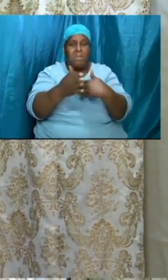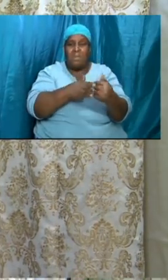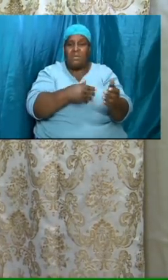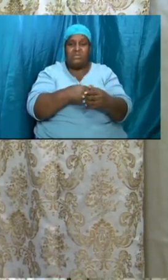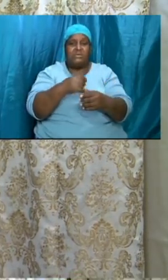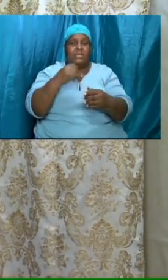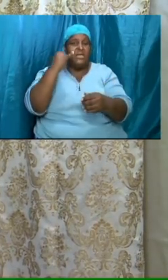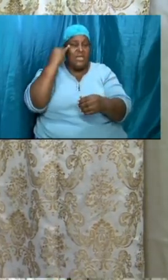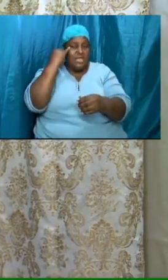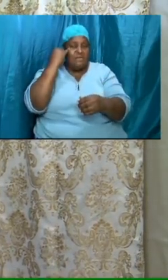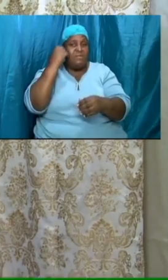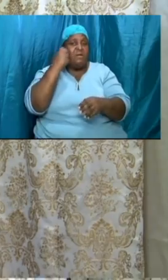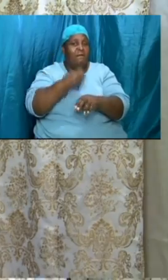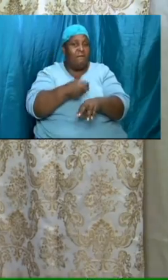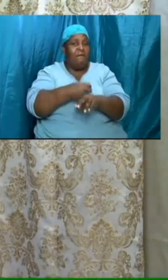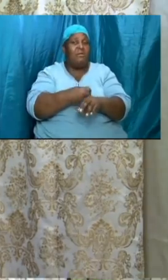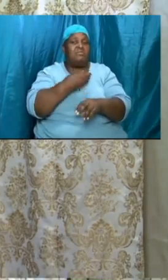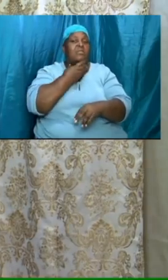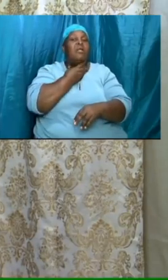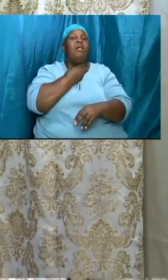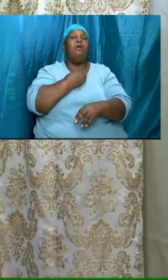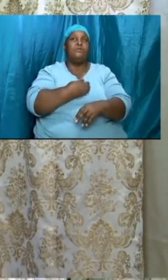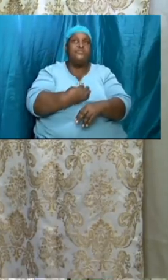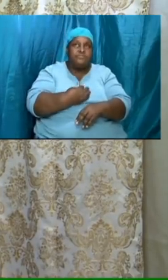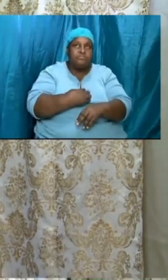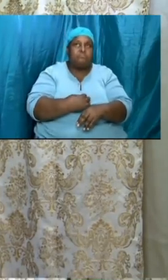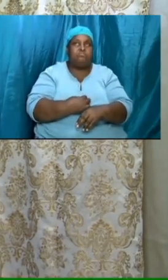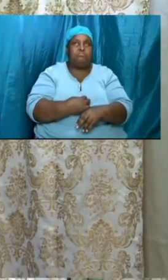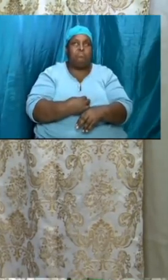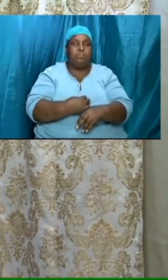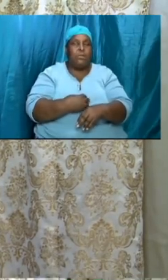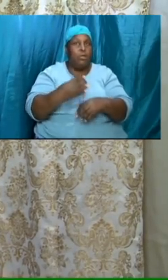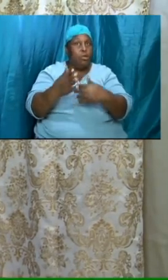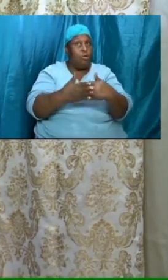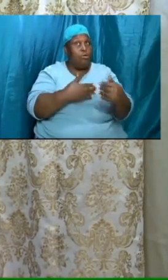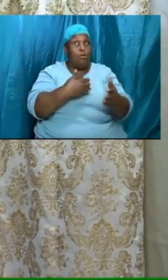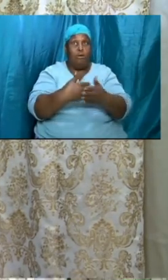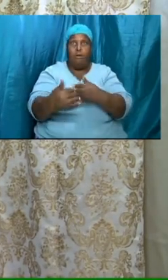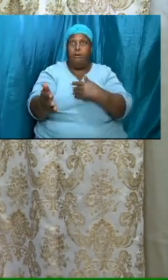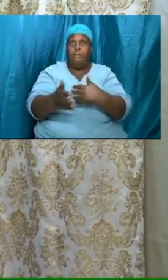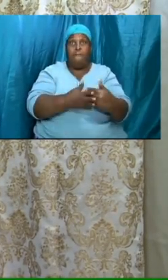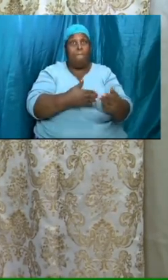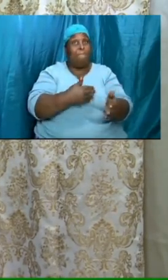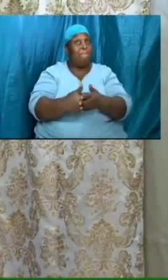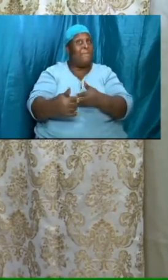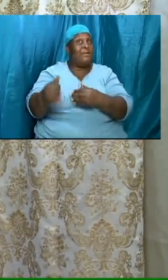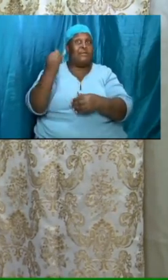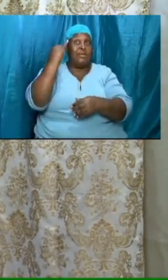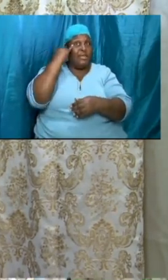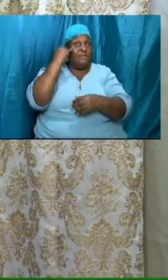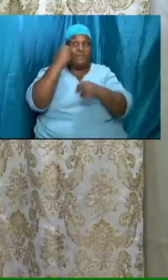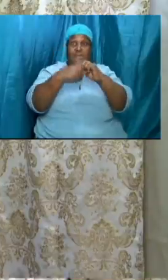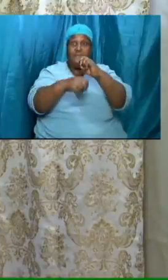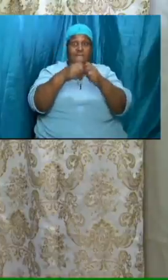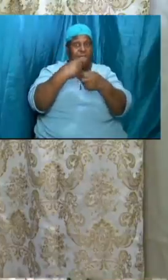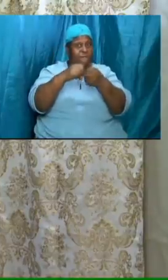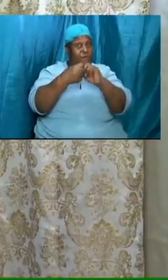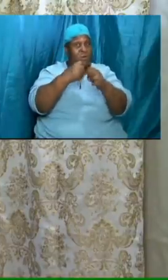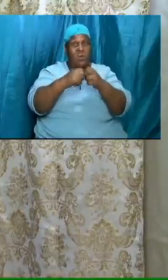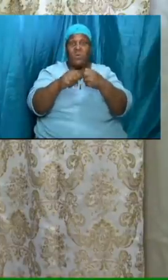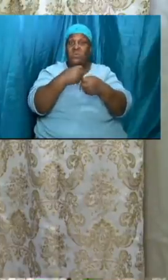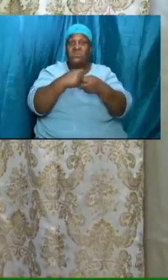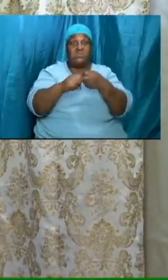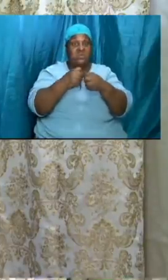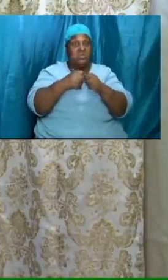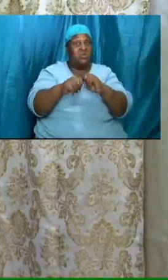hard to swallow it doesn't matter if it is difficult to embrace and receive it is